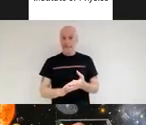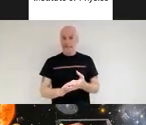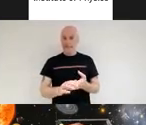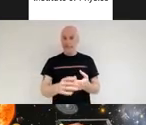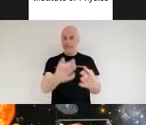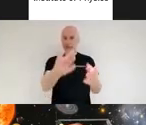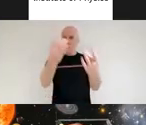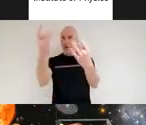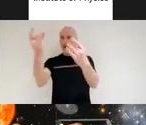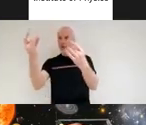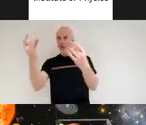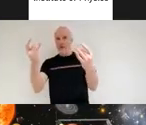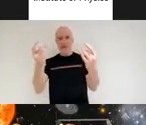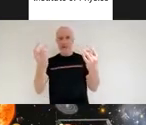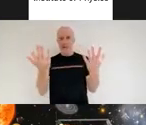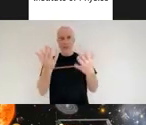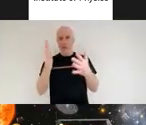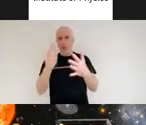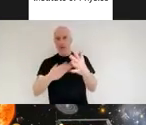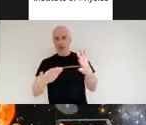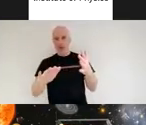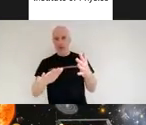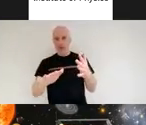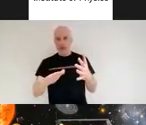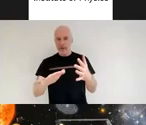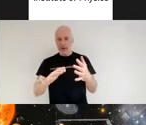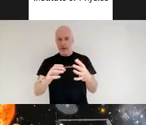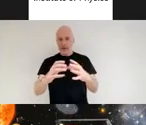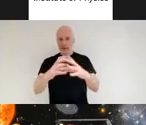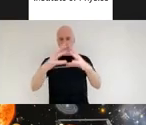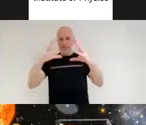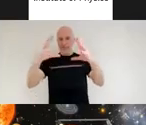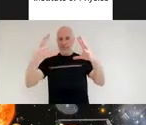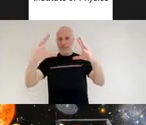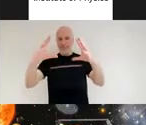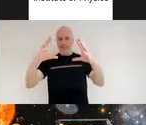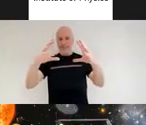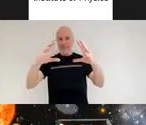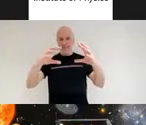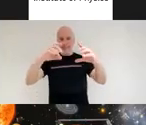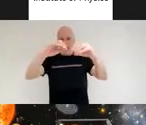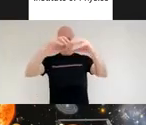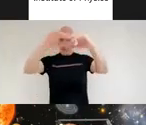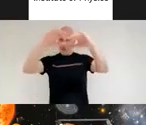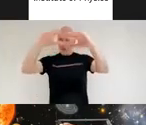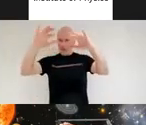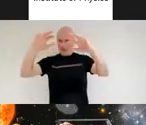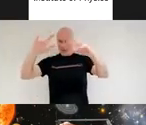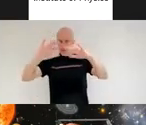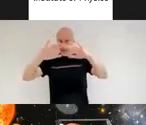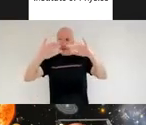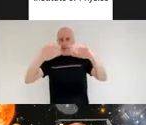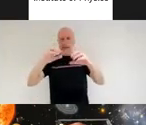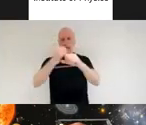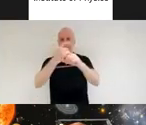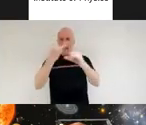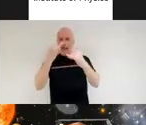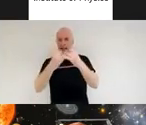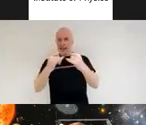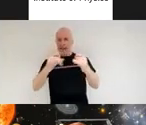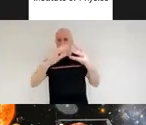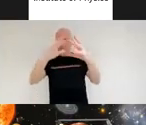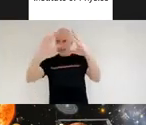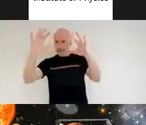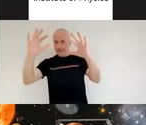so stars are born in nebulae regions of dust and gas in space this is an image that the hubble space telescope took